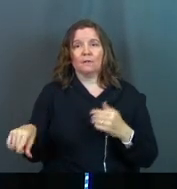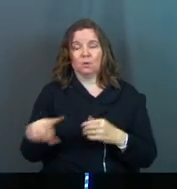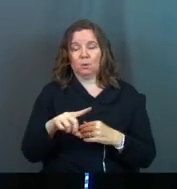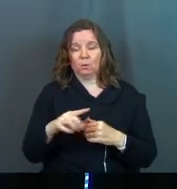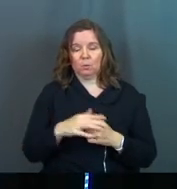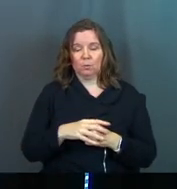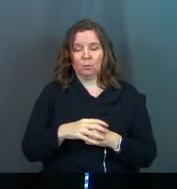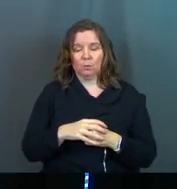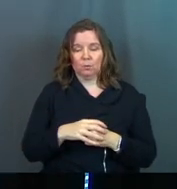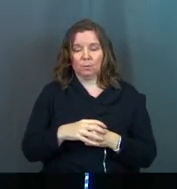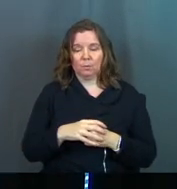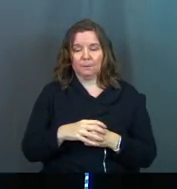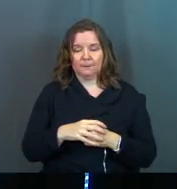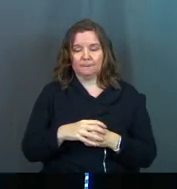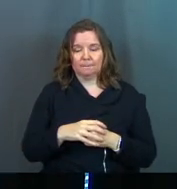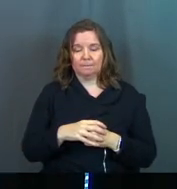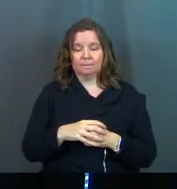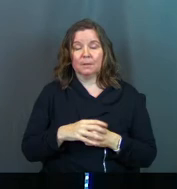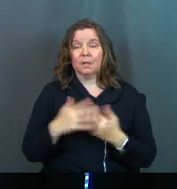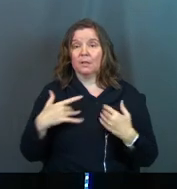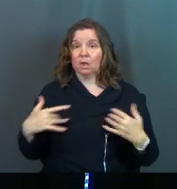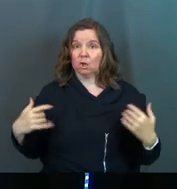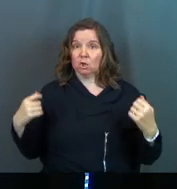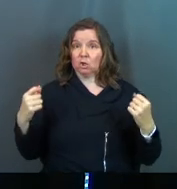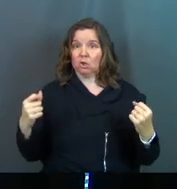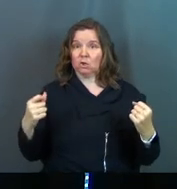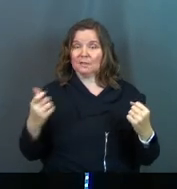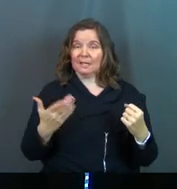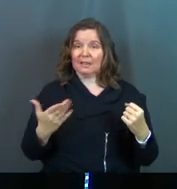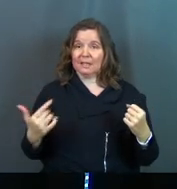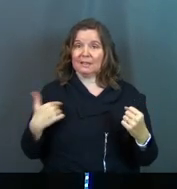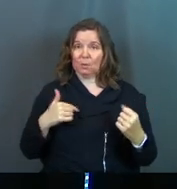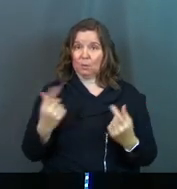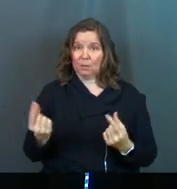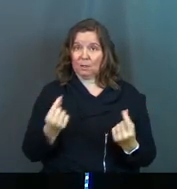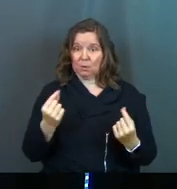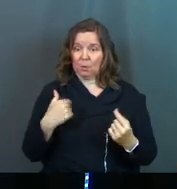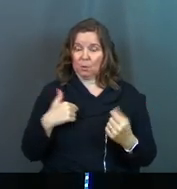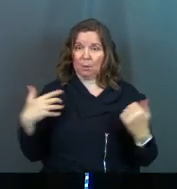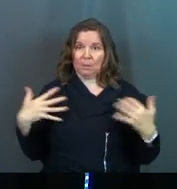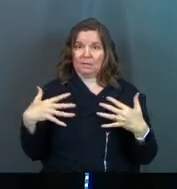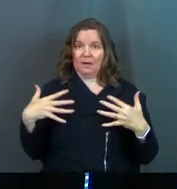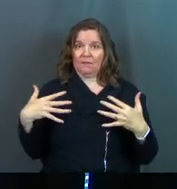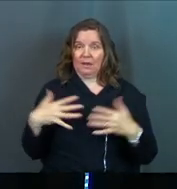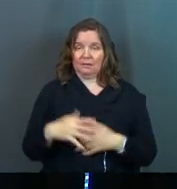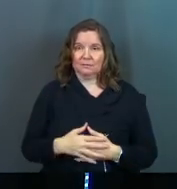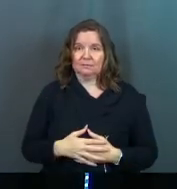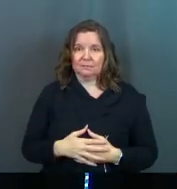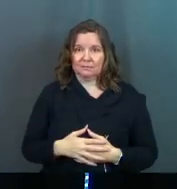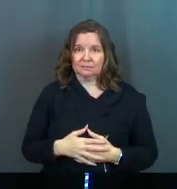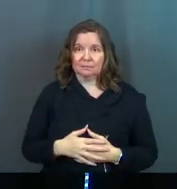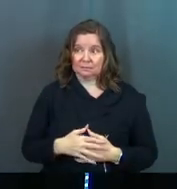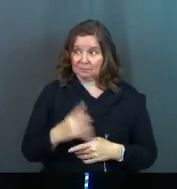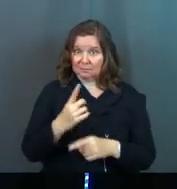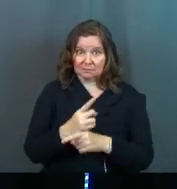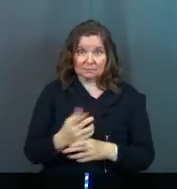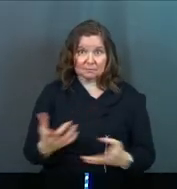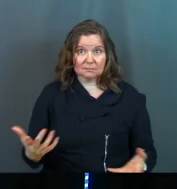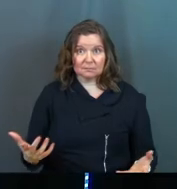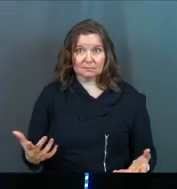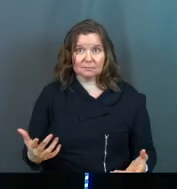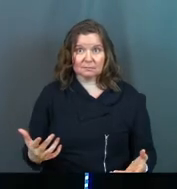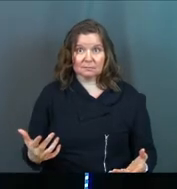you that courage is the thing that we do when we're terrified. Isn't it?